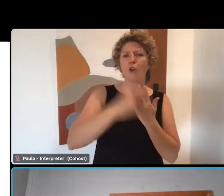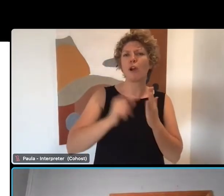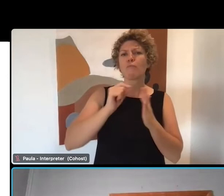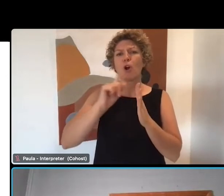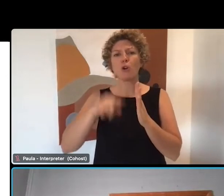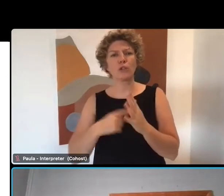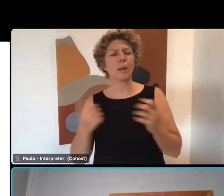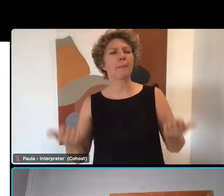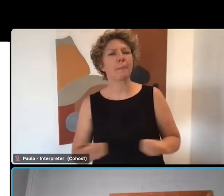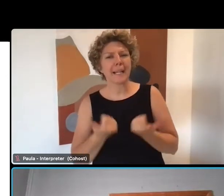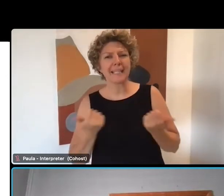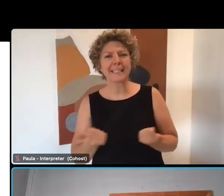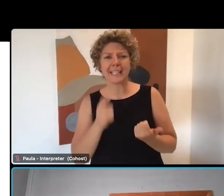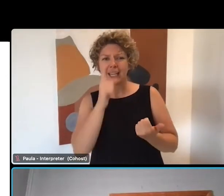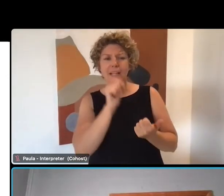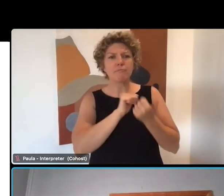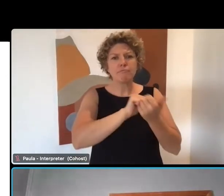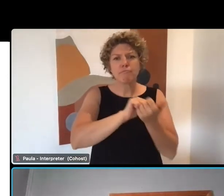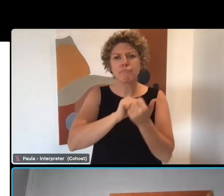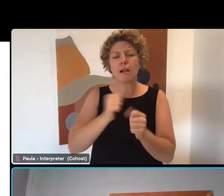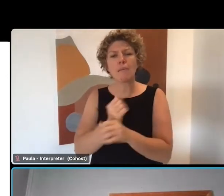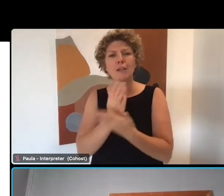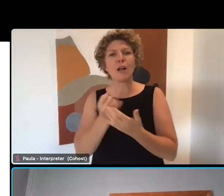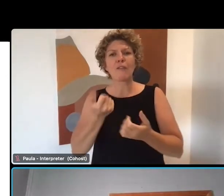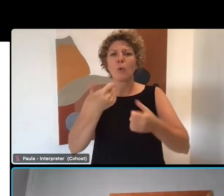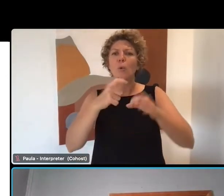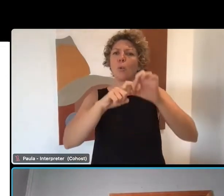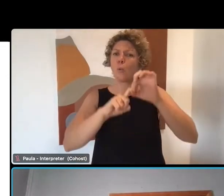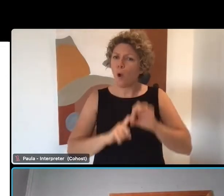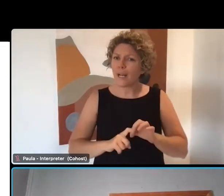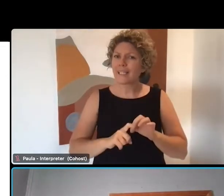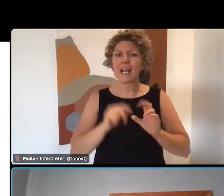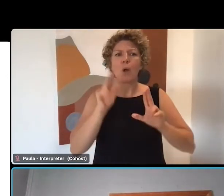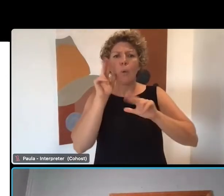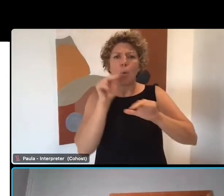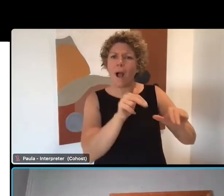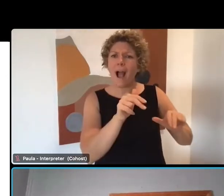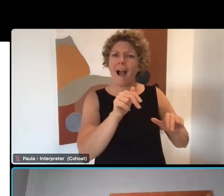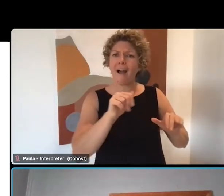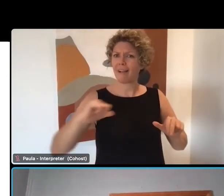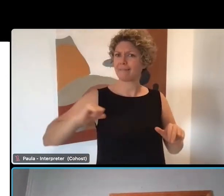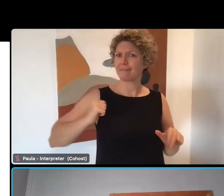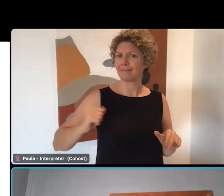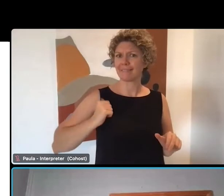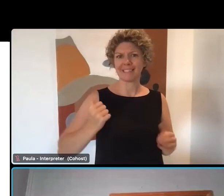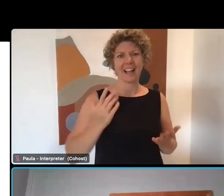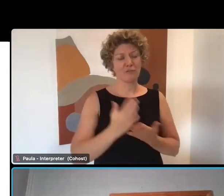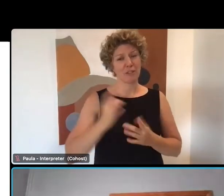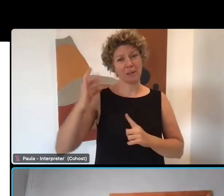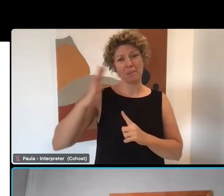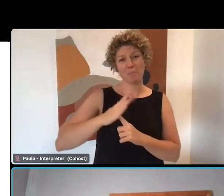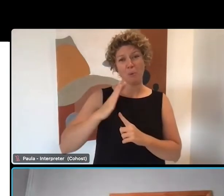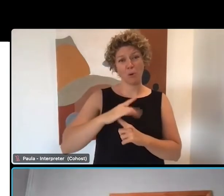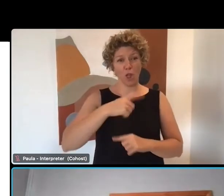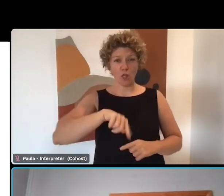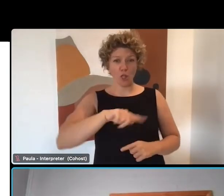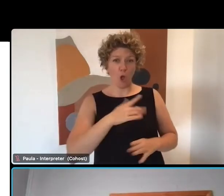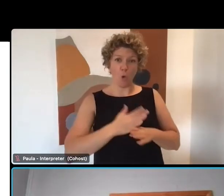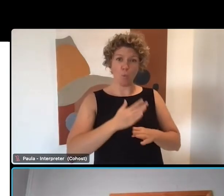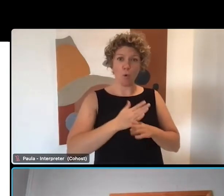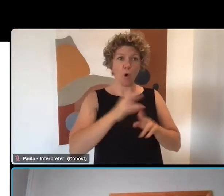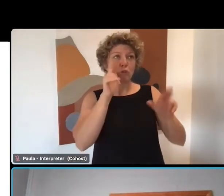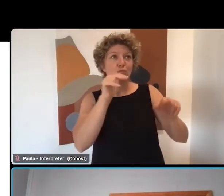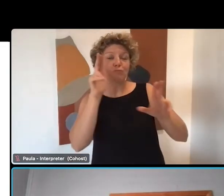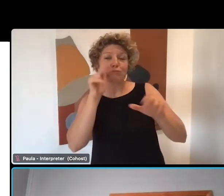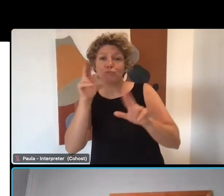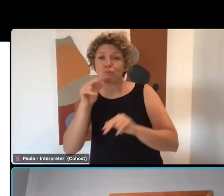partner and work together to ensure we have quality, well looked after workers in the most important industry sector caring for our older Australians in